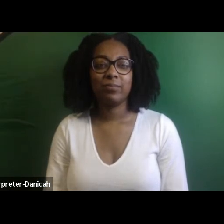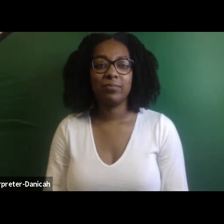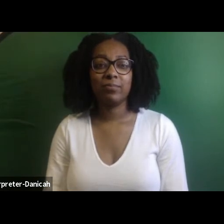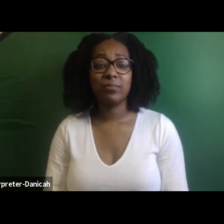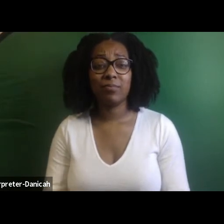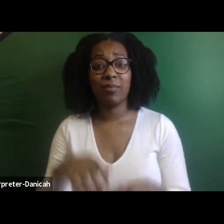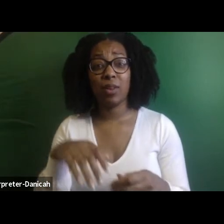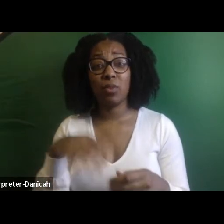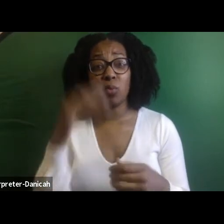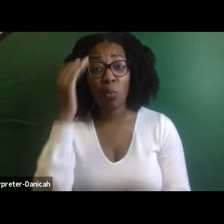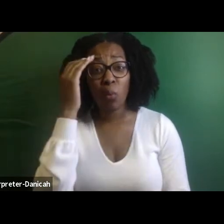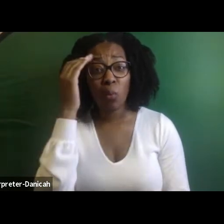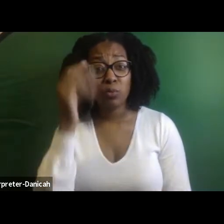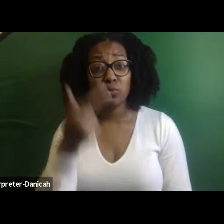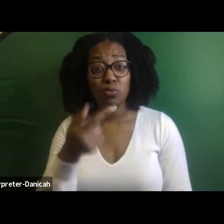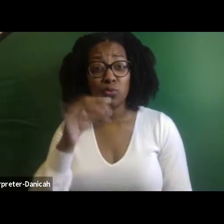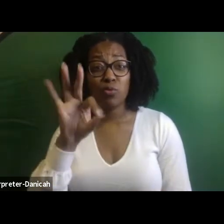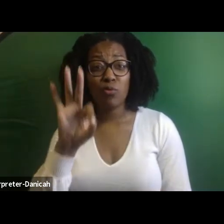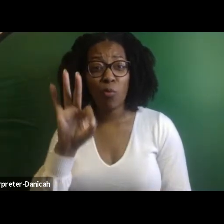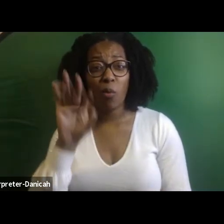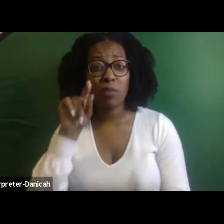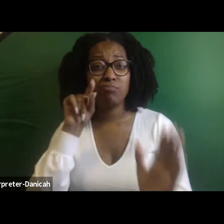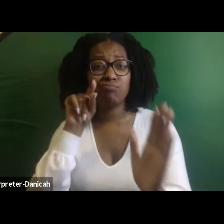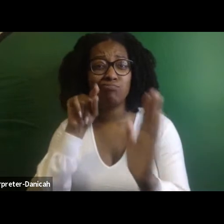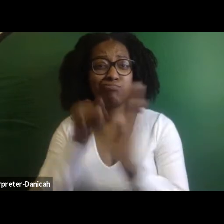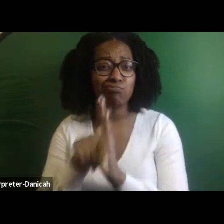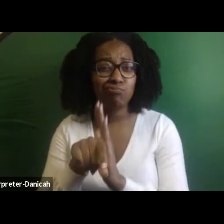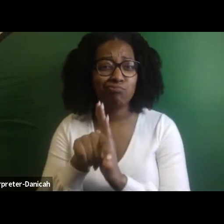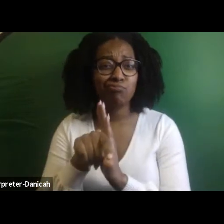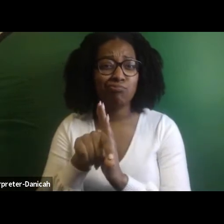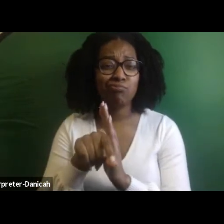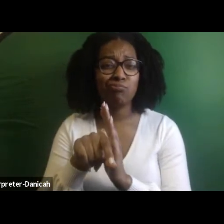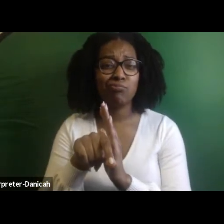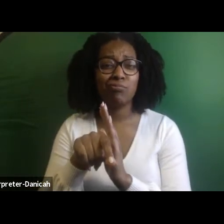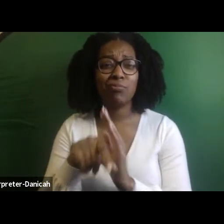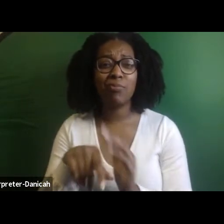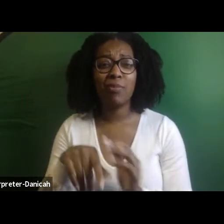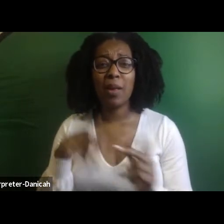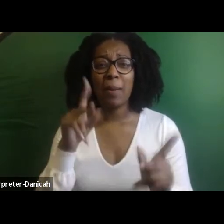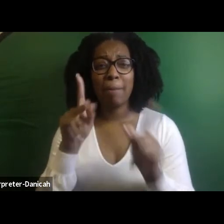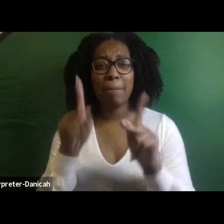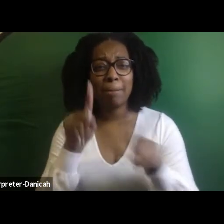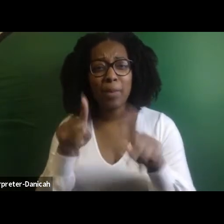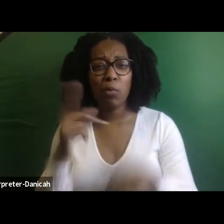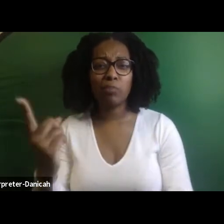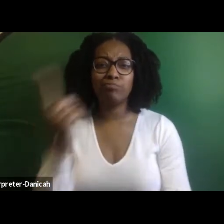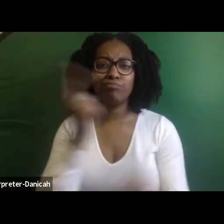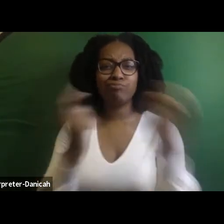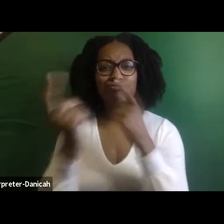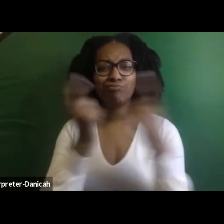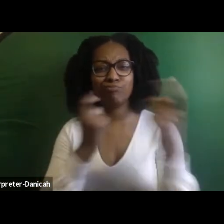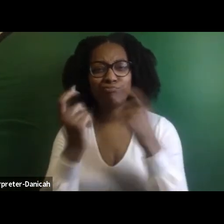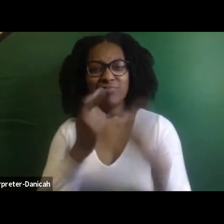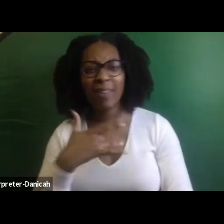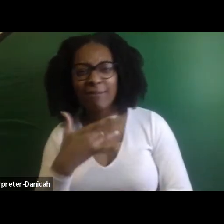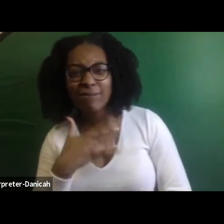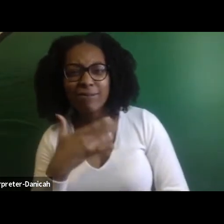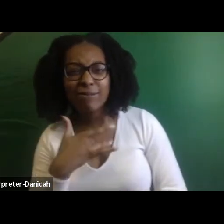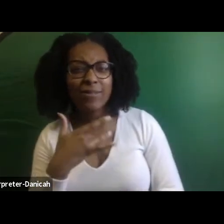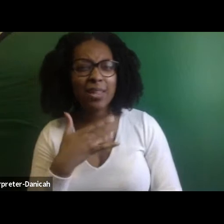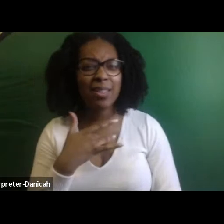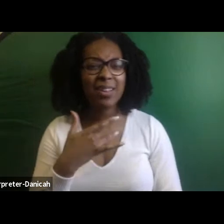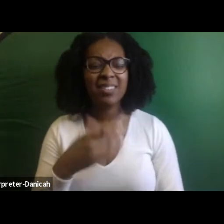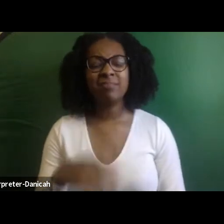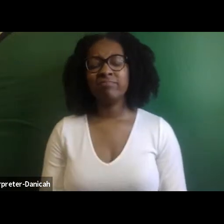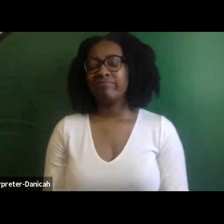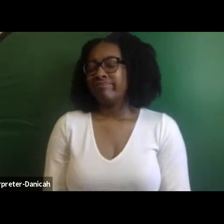George Floyd, people asking me, how are you? How are you feeling? And I was just like, you know what? I told Cyril, I said, you know,